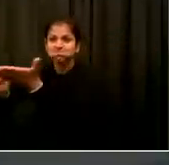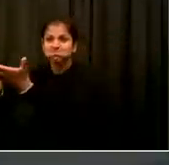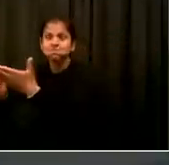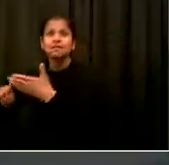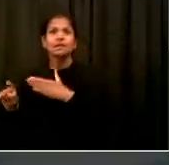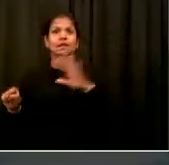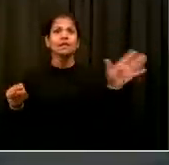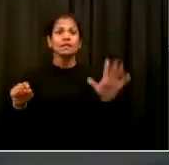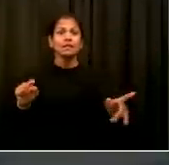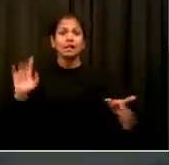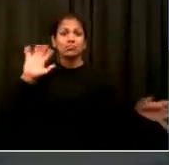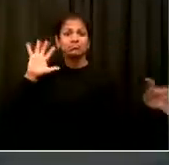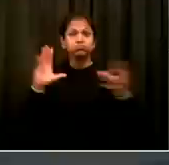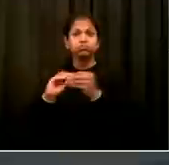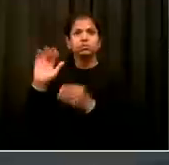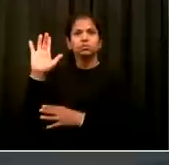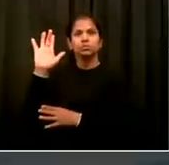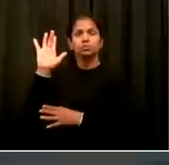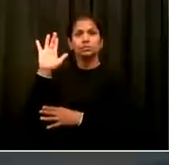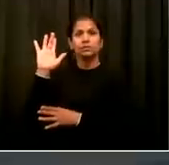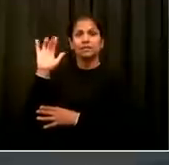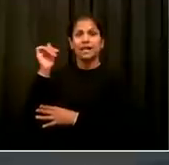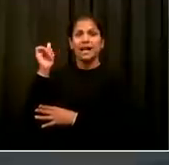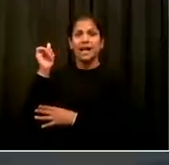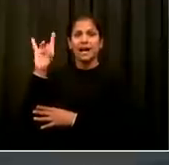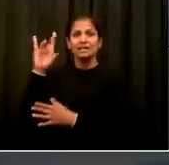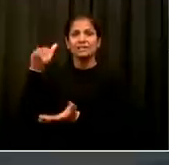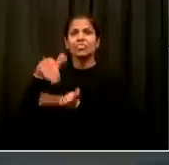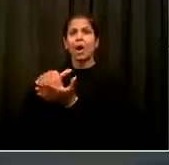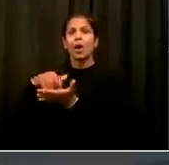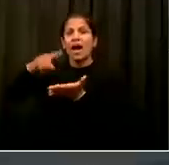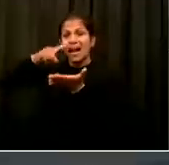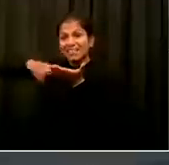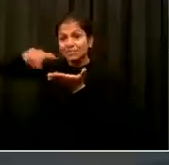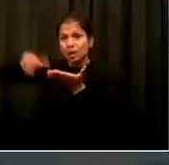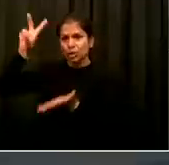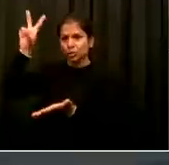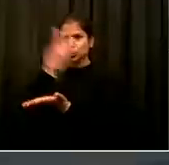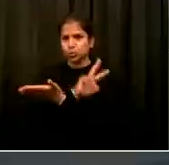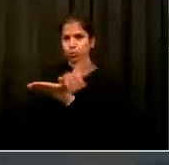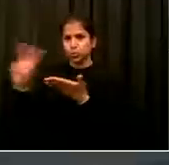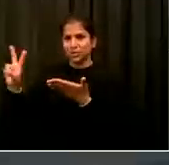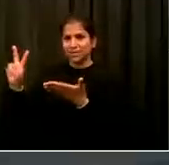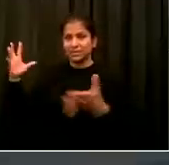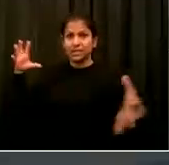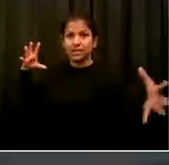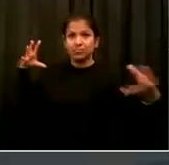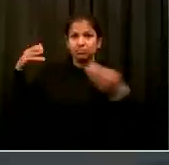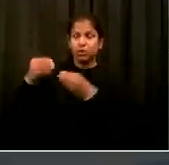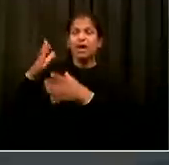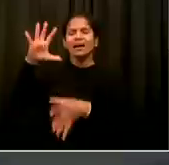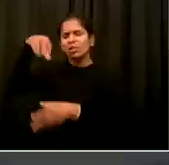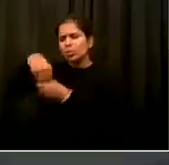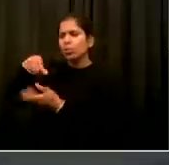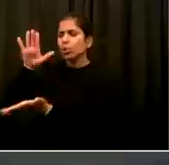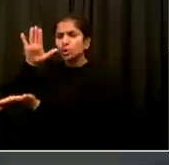schools, stores, community institutions, every kind of location. 18,000 sites have been inspected,